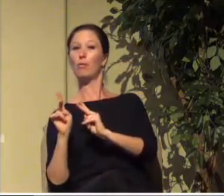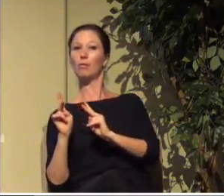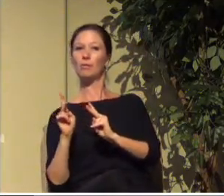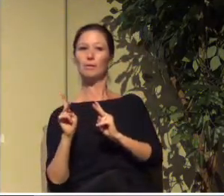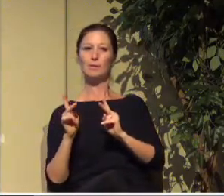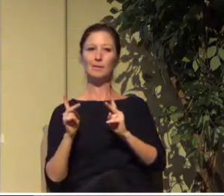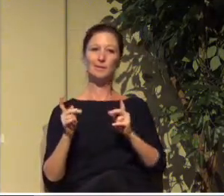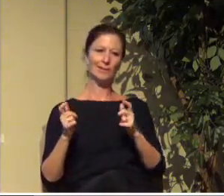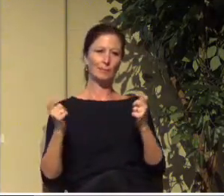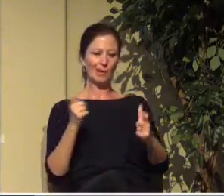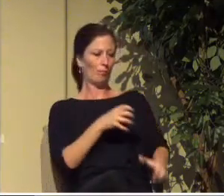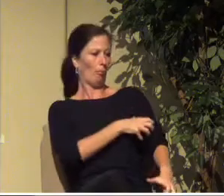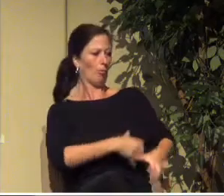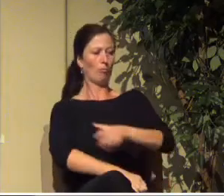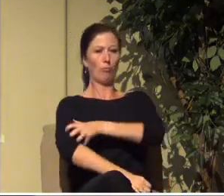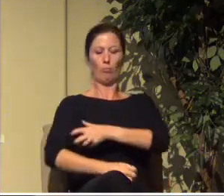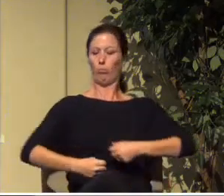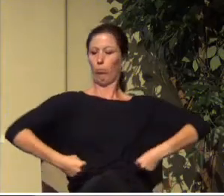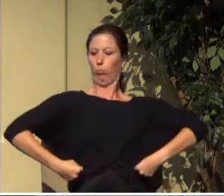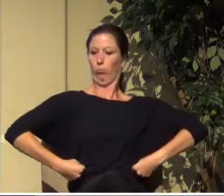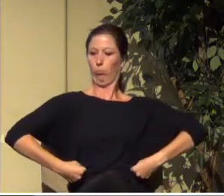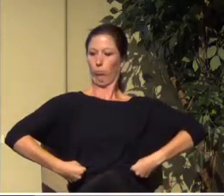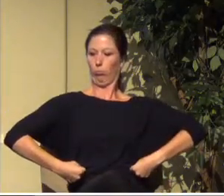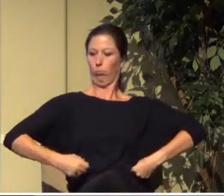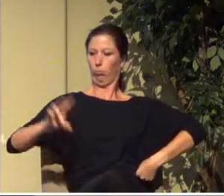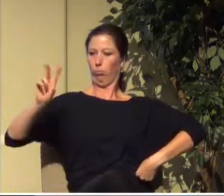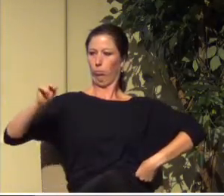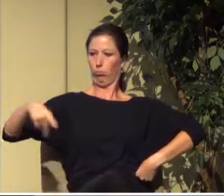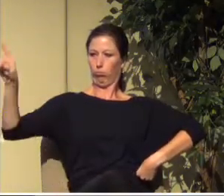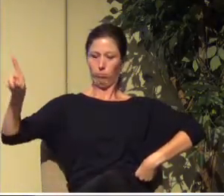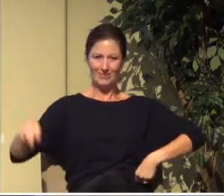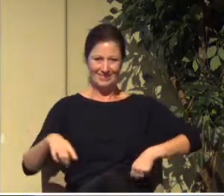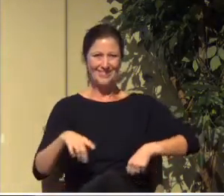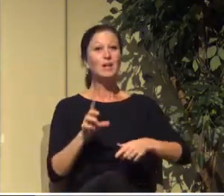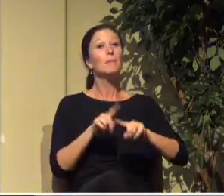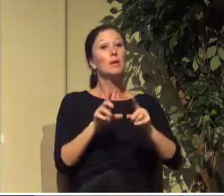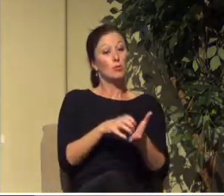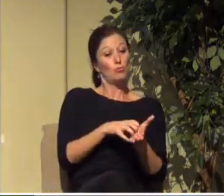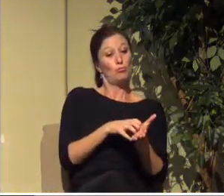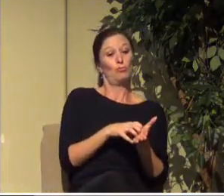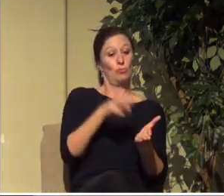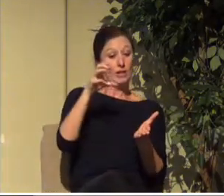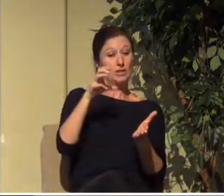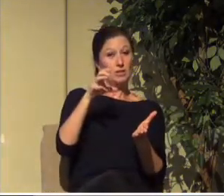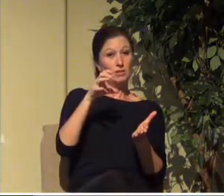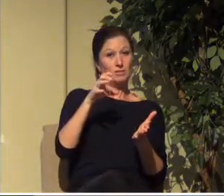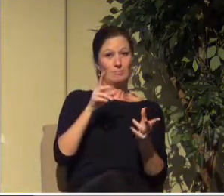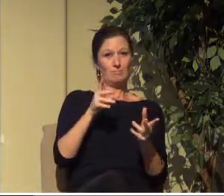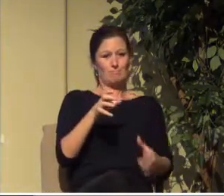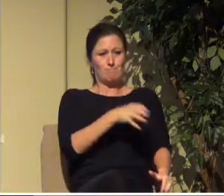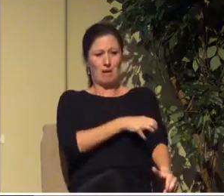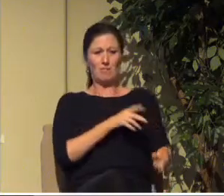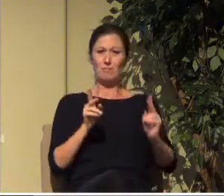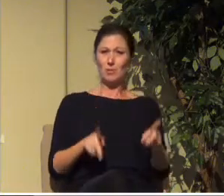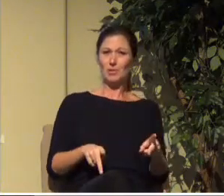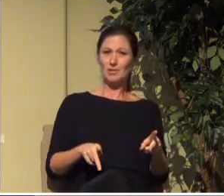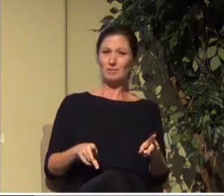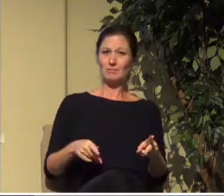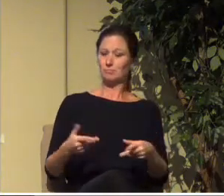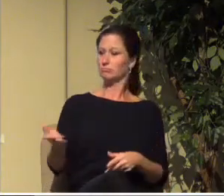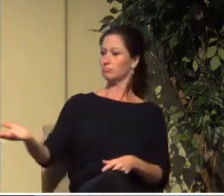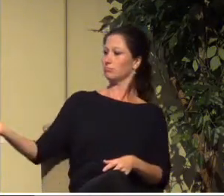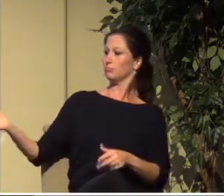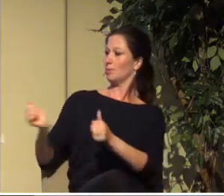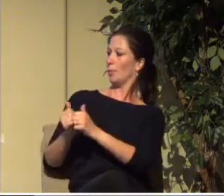the bouncers, bounce them right out. Right? Not a chance, buddy. Right? So the rich and powerful person walks in and he says, they're with me.